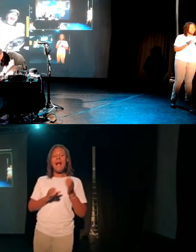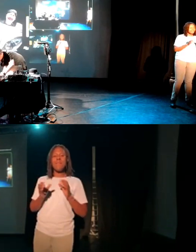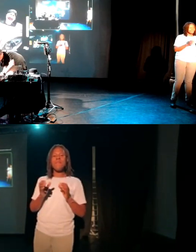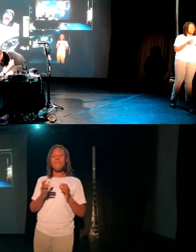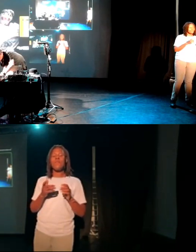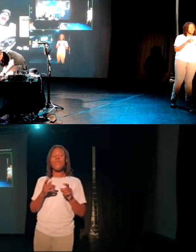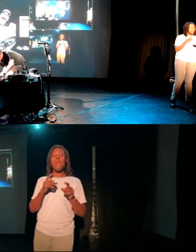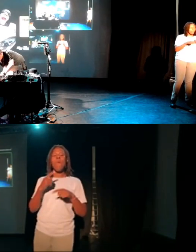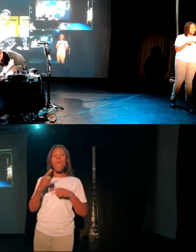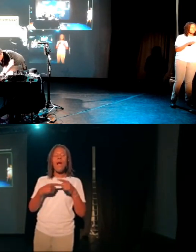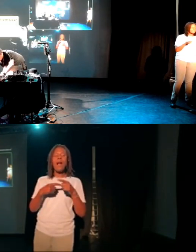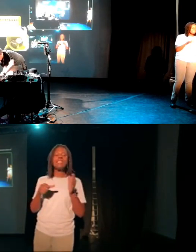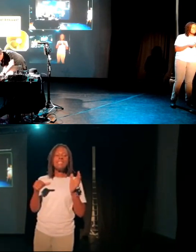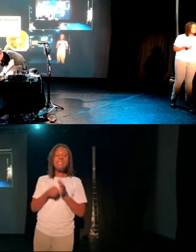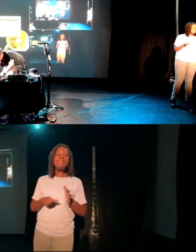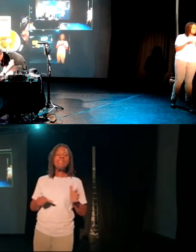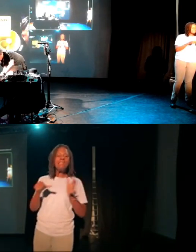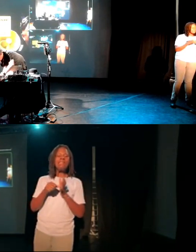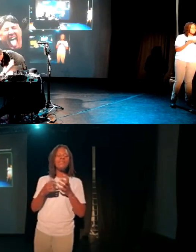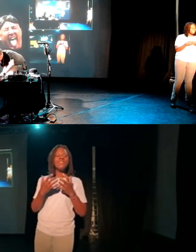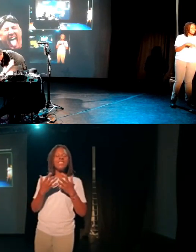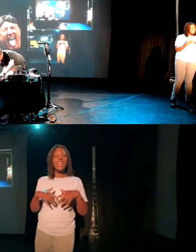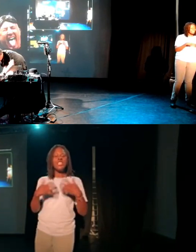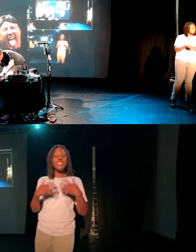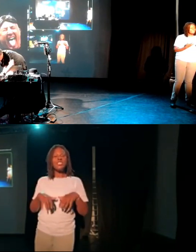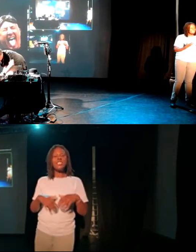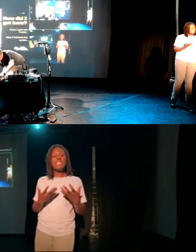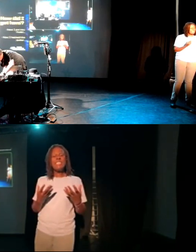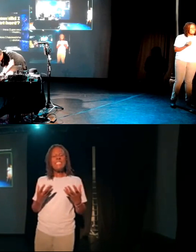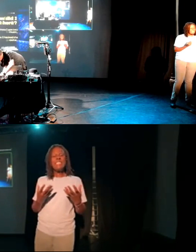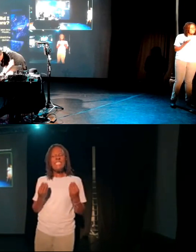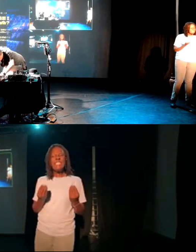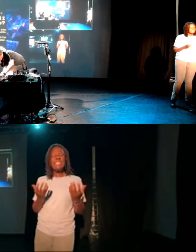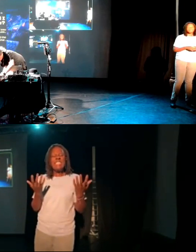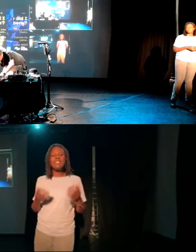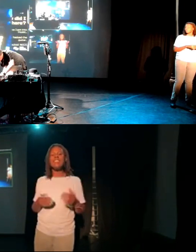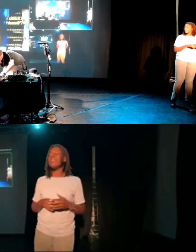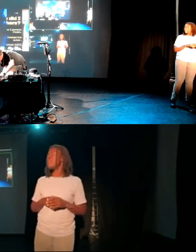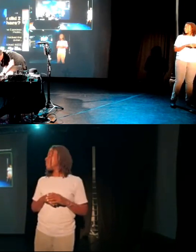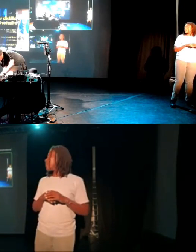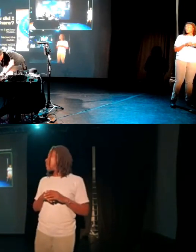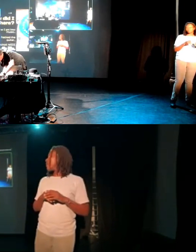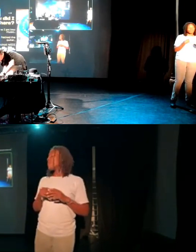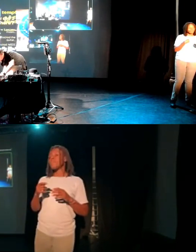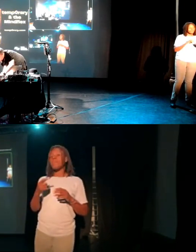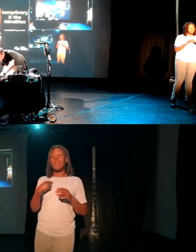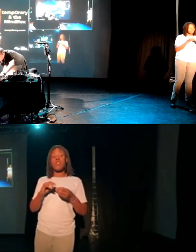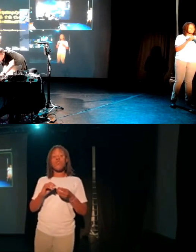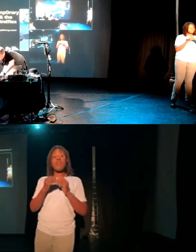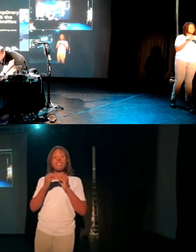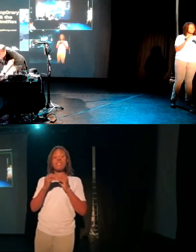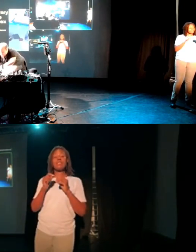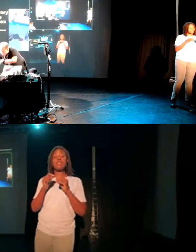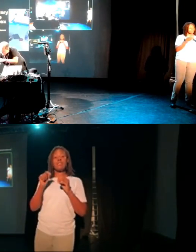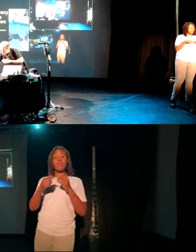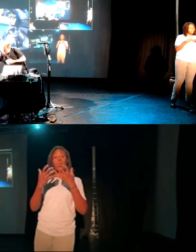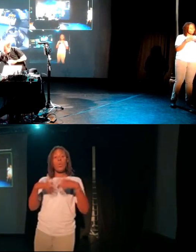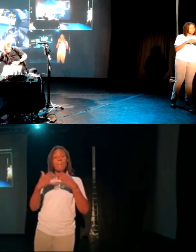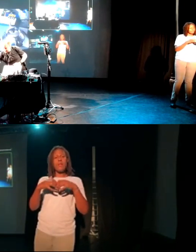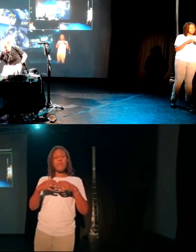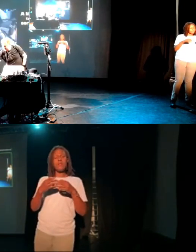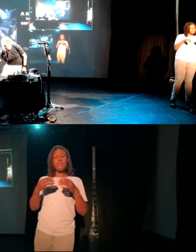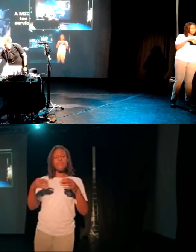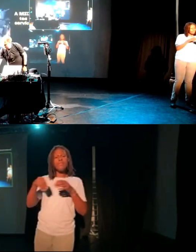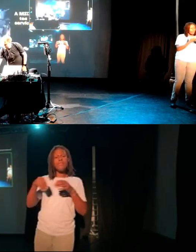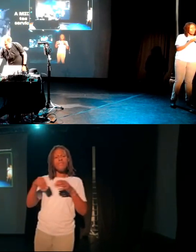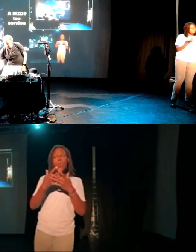Sorry, Lee. That's alright. I'm going to skip that video anyway. Basically, I built a T service that had a whole bunch of sensors in it. And then halfway through that, it'll